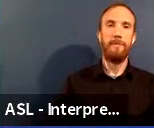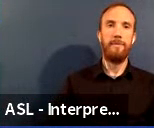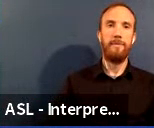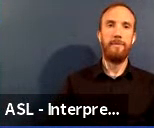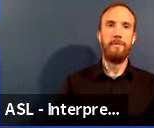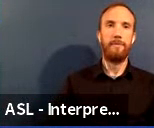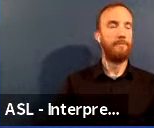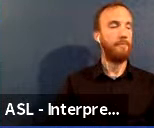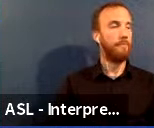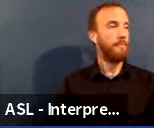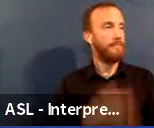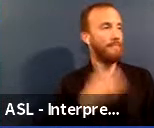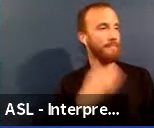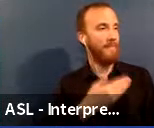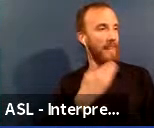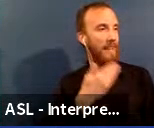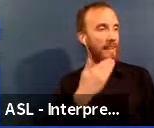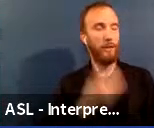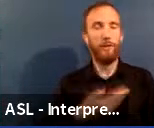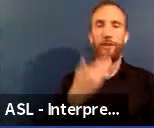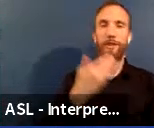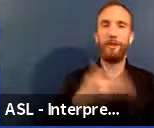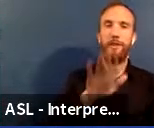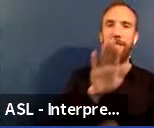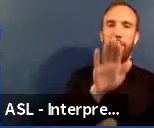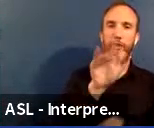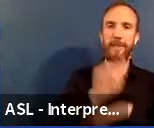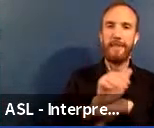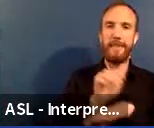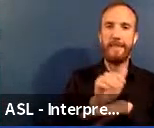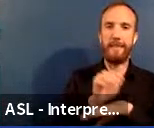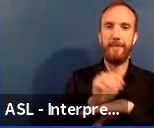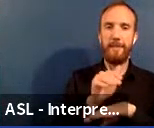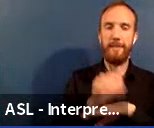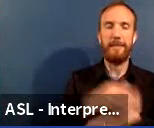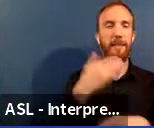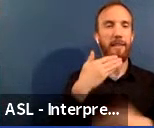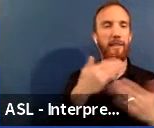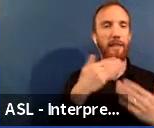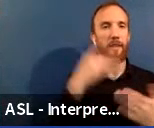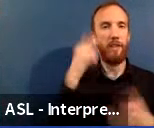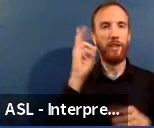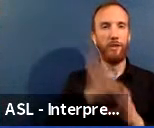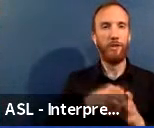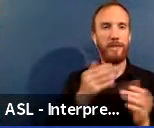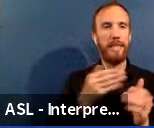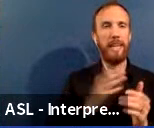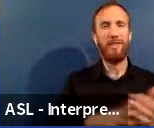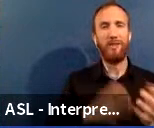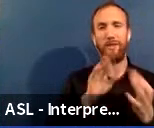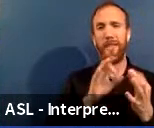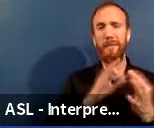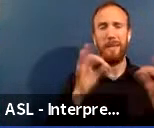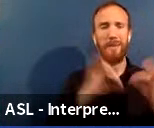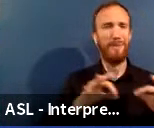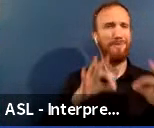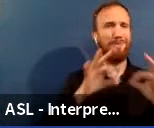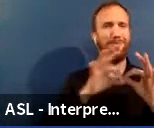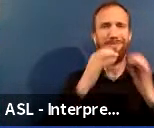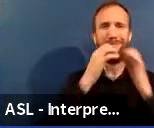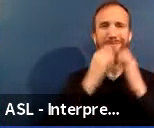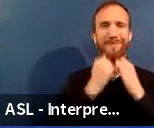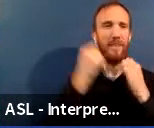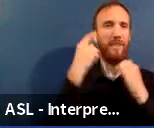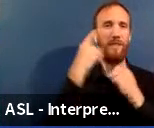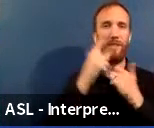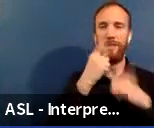Thank you. you, Ivan. Good afternoon. Good evening, everyone. Thank you so much for joining us today. Your feedback is really essential to making progress on